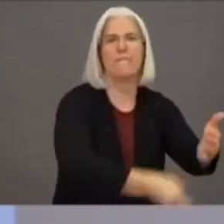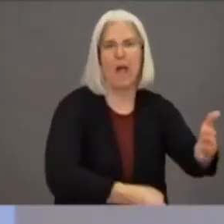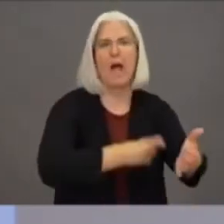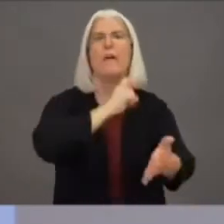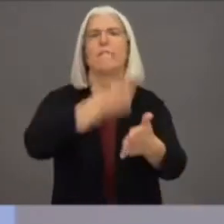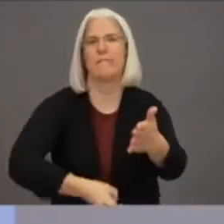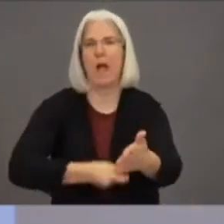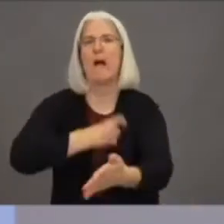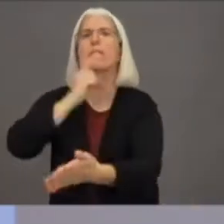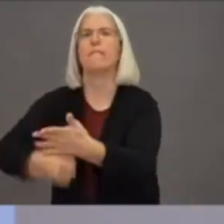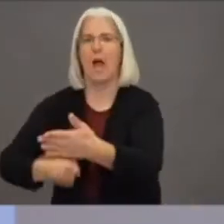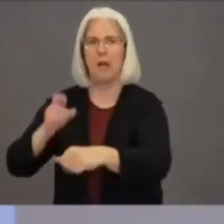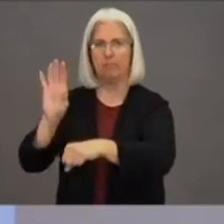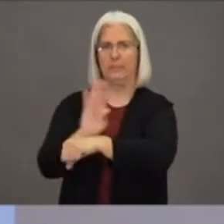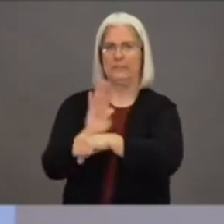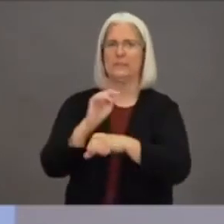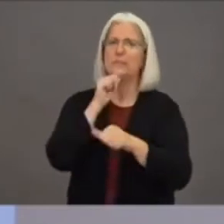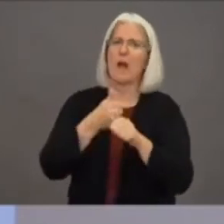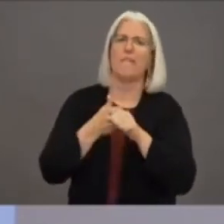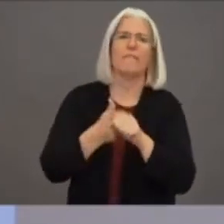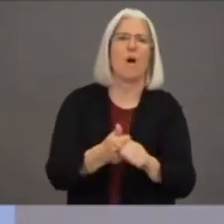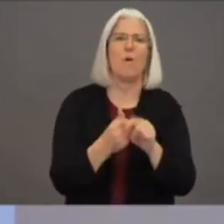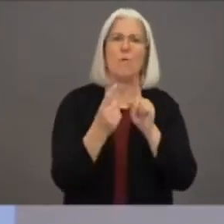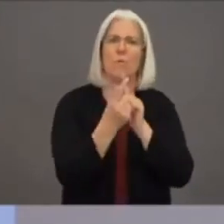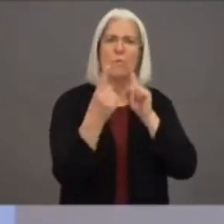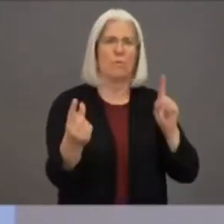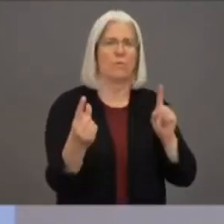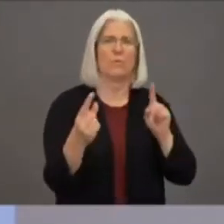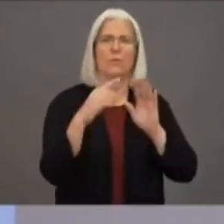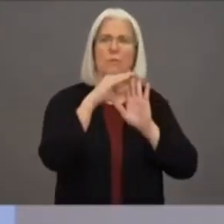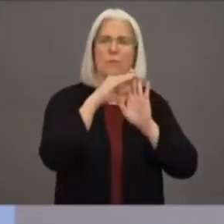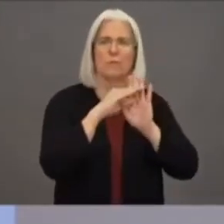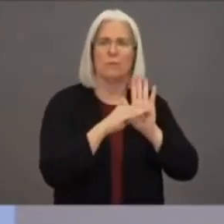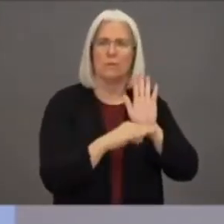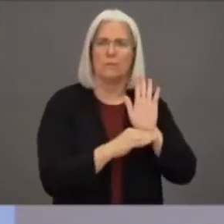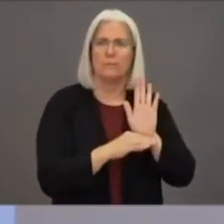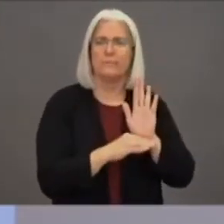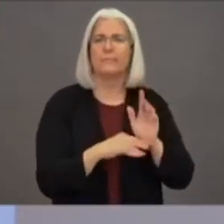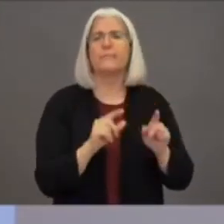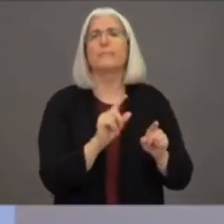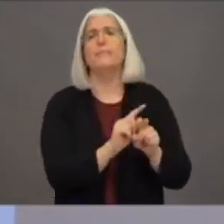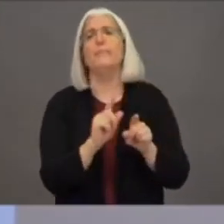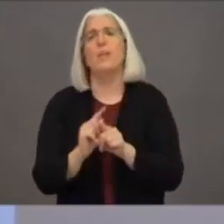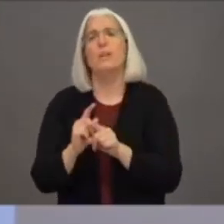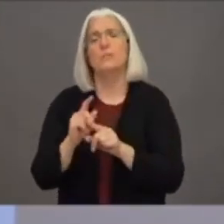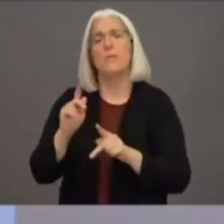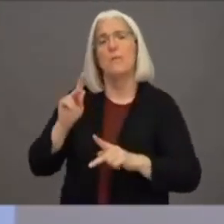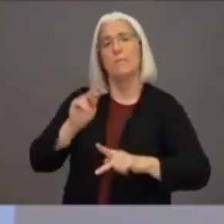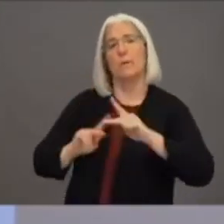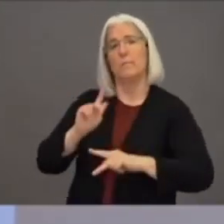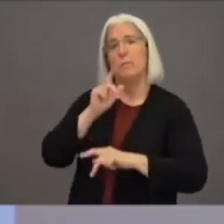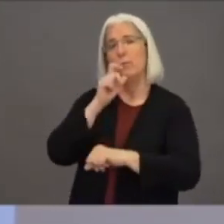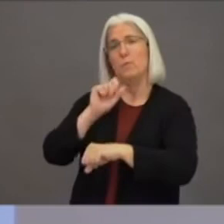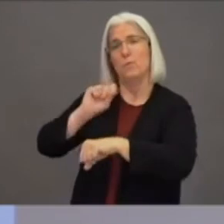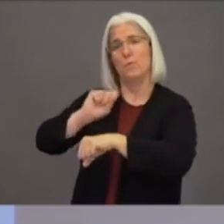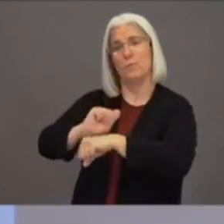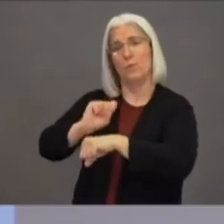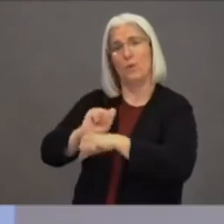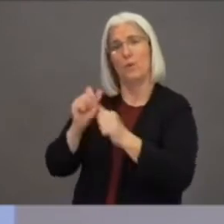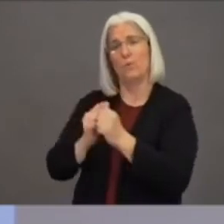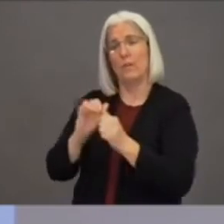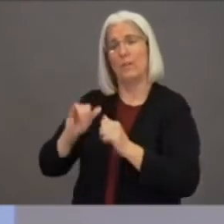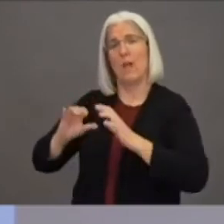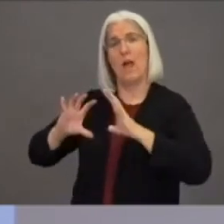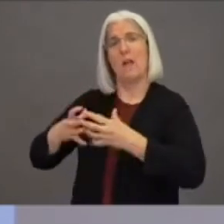can identify themselves. And we will never ask you for cash or we will never ask you for your credit card information